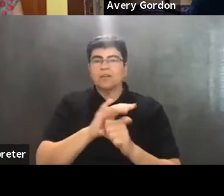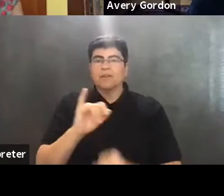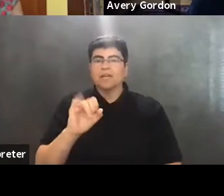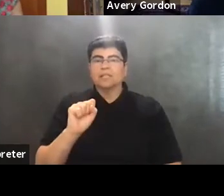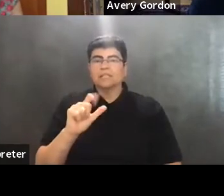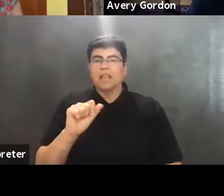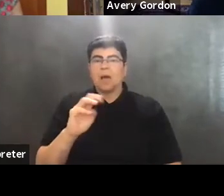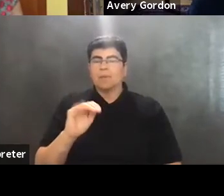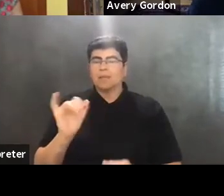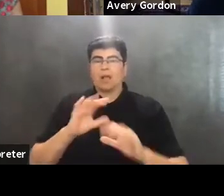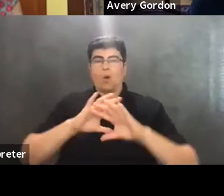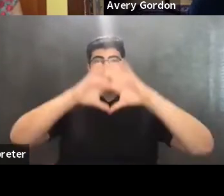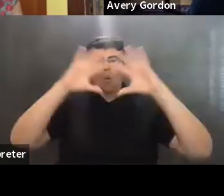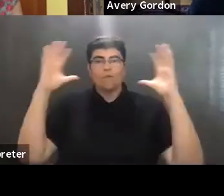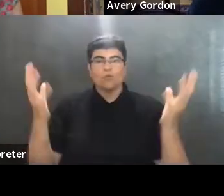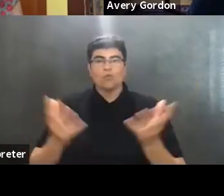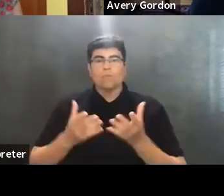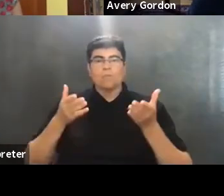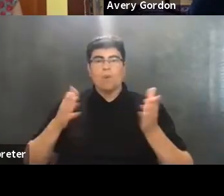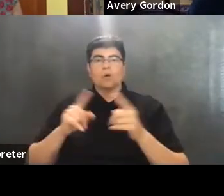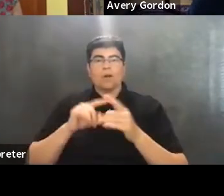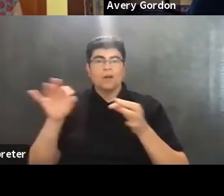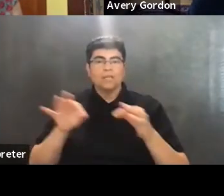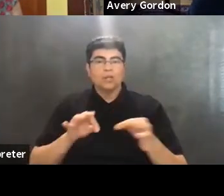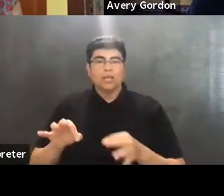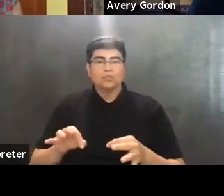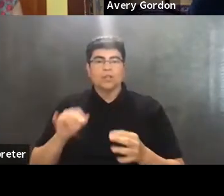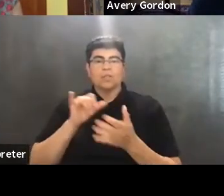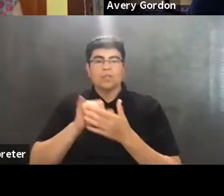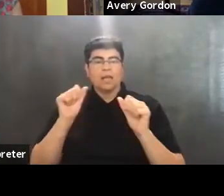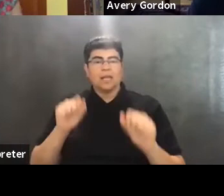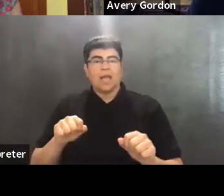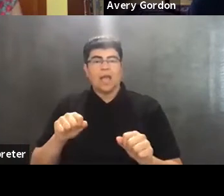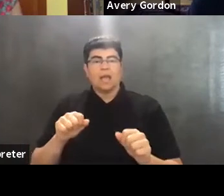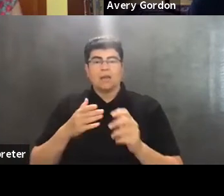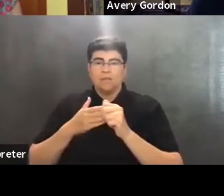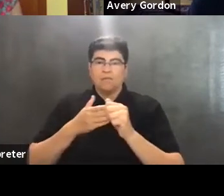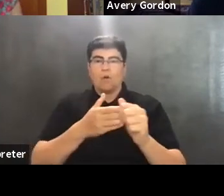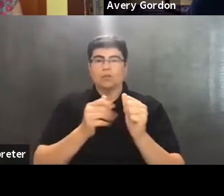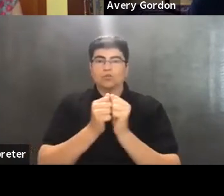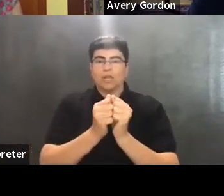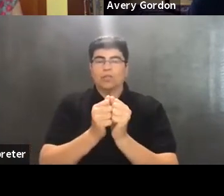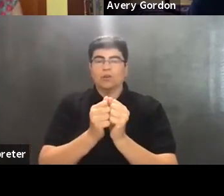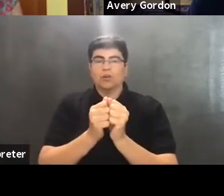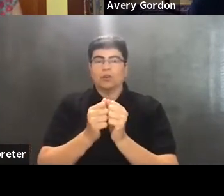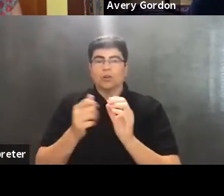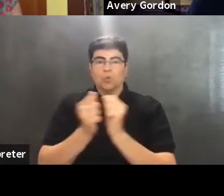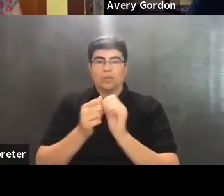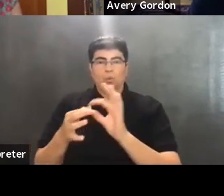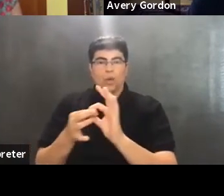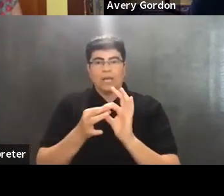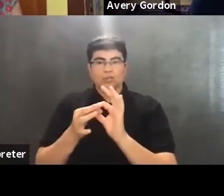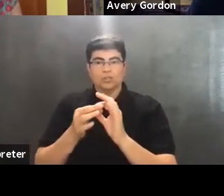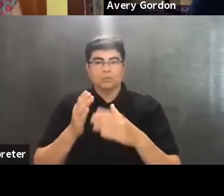a kind of overarching mode of articulation that can forge together interrelationships between